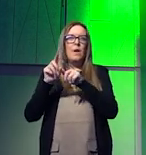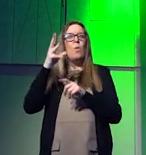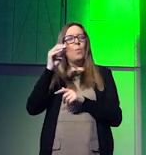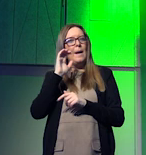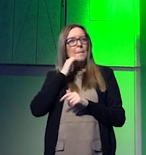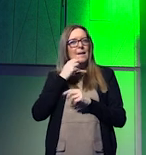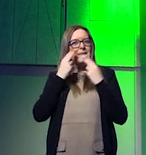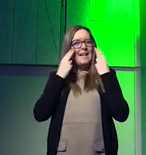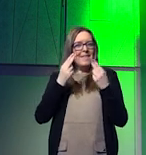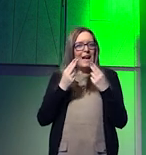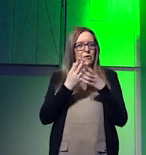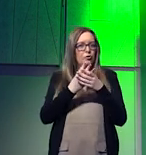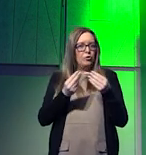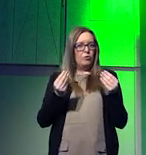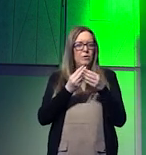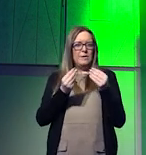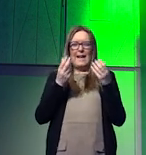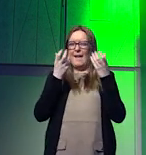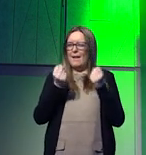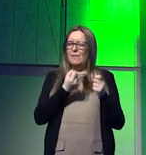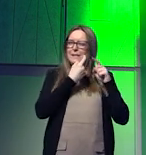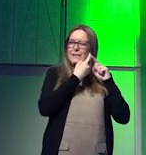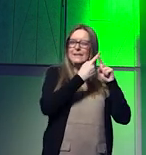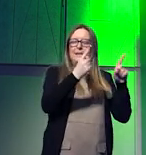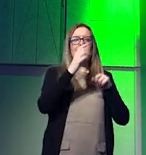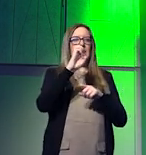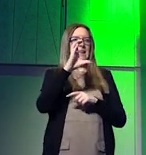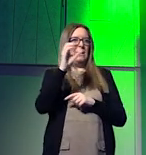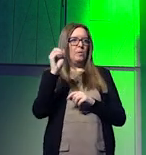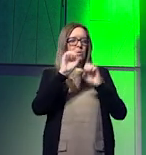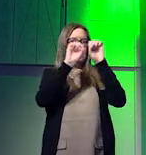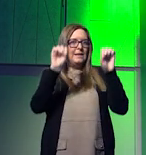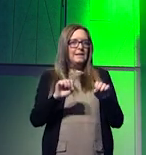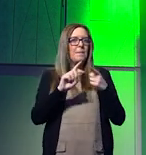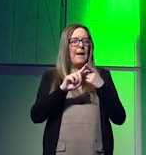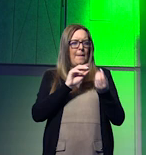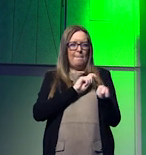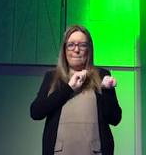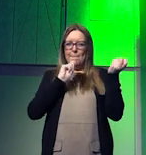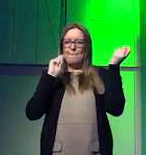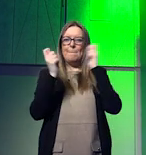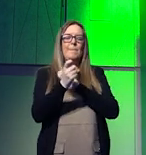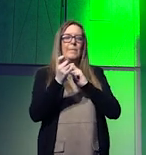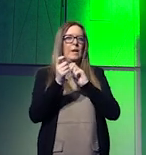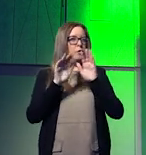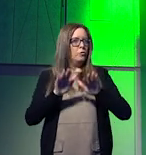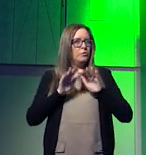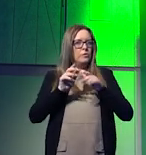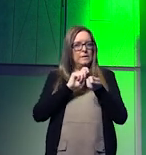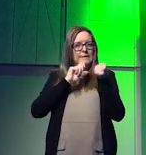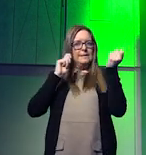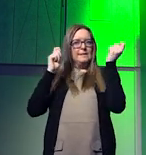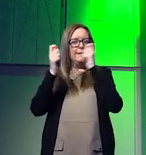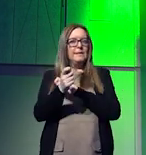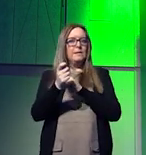base of different biomes and ecosystems are moving and gradually shifting in terms of their geographical